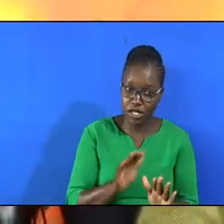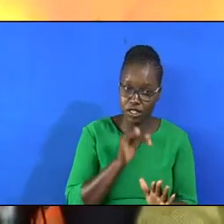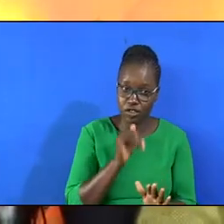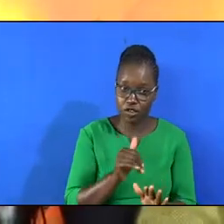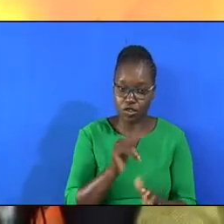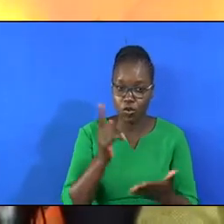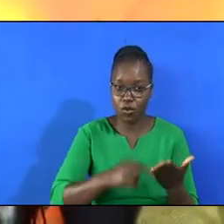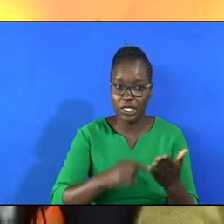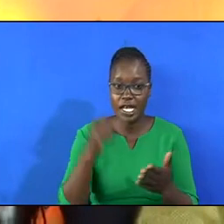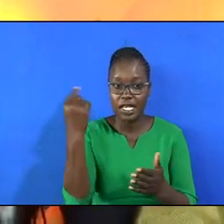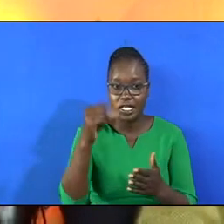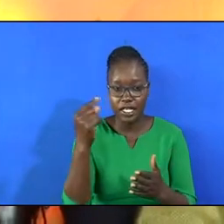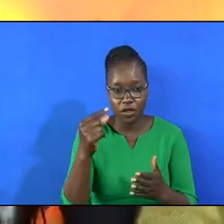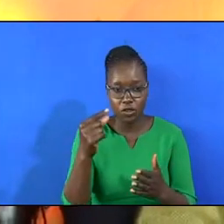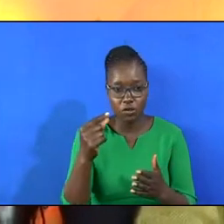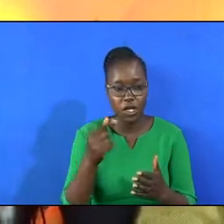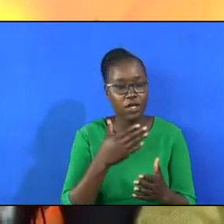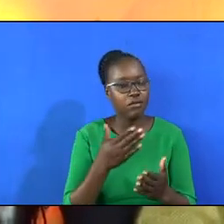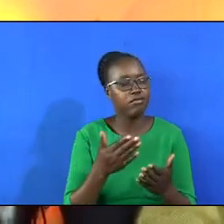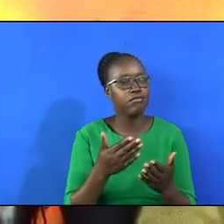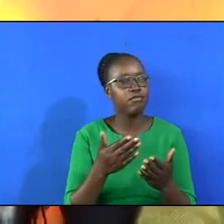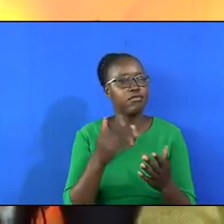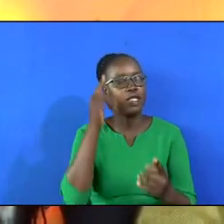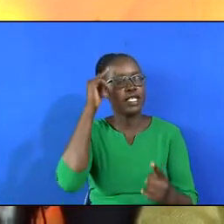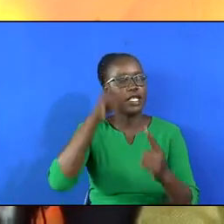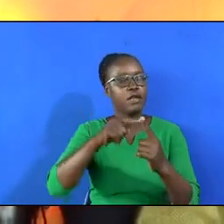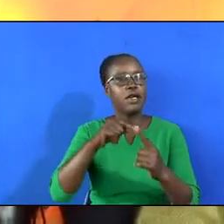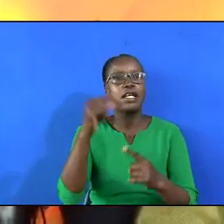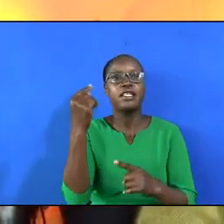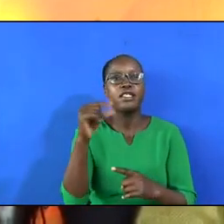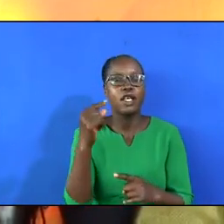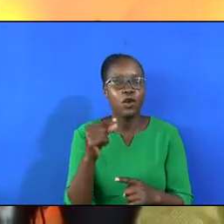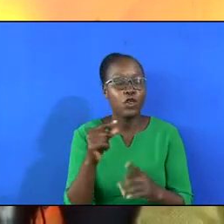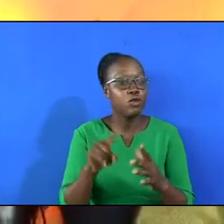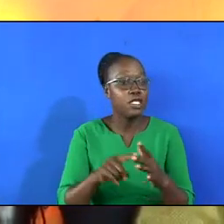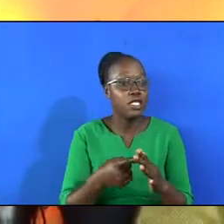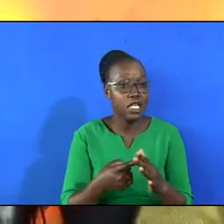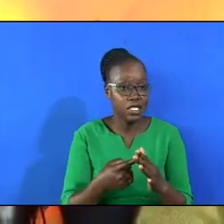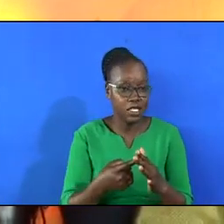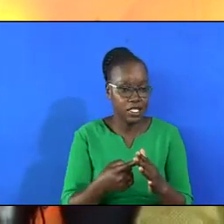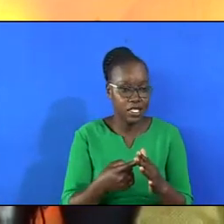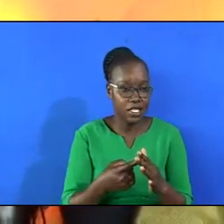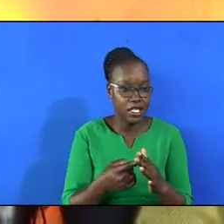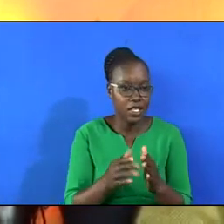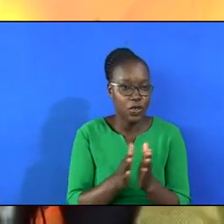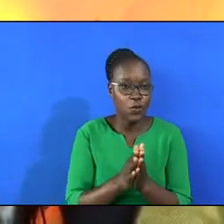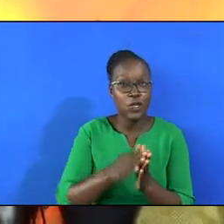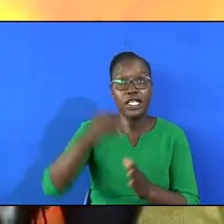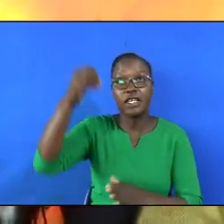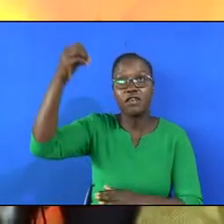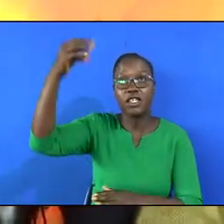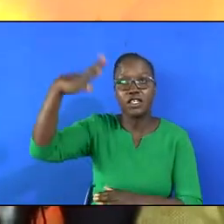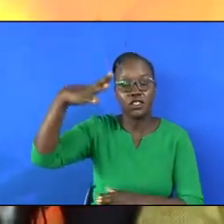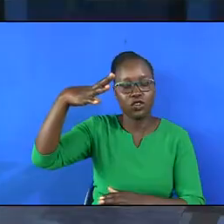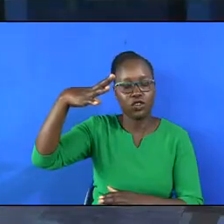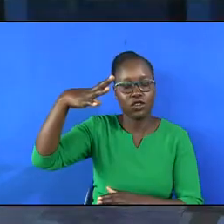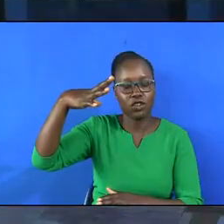what the gospel begins with. The gospel begins with the revelation